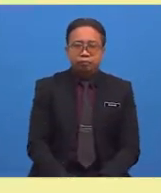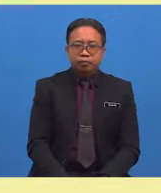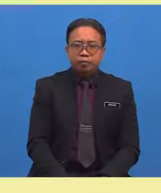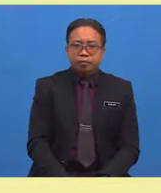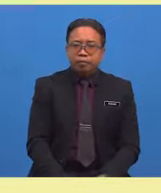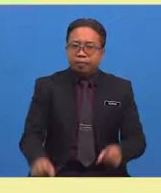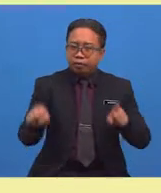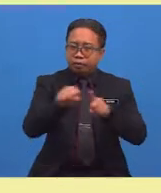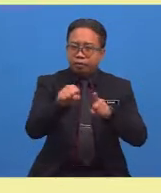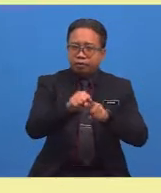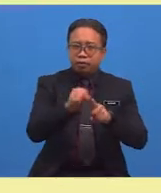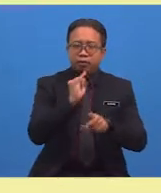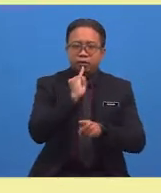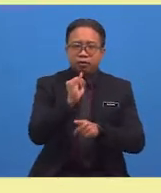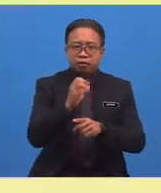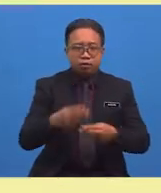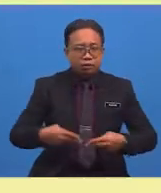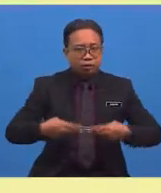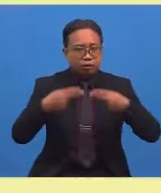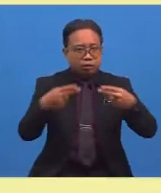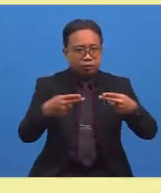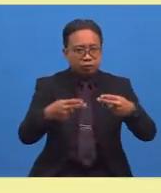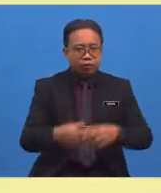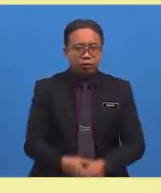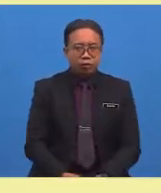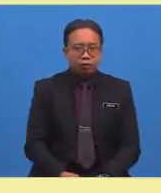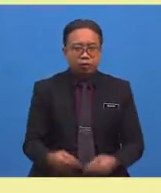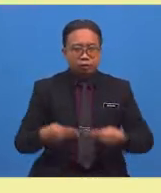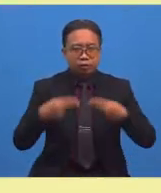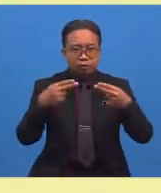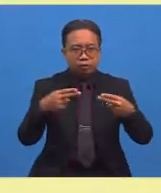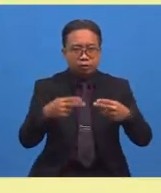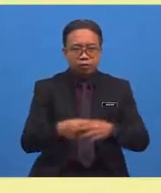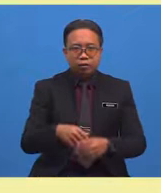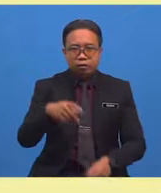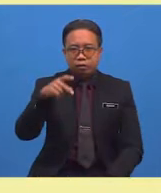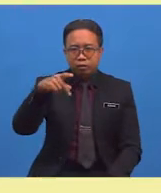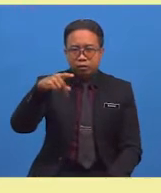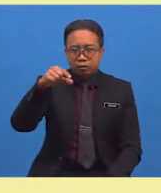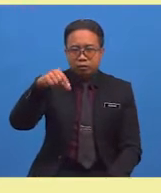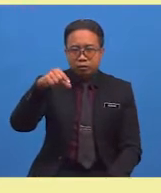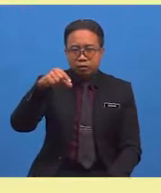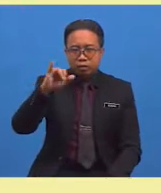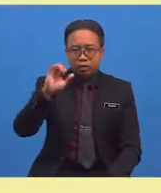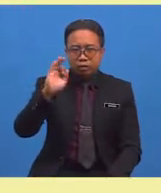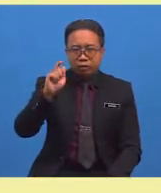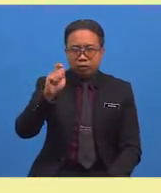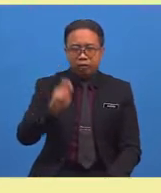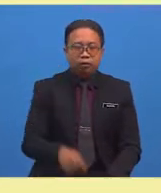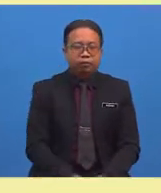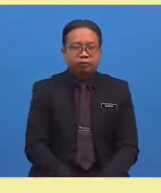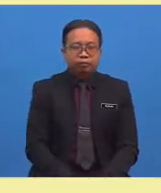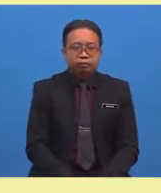is gift. So circle the word gift because it is a synonym.